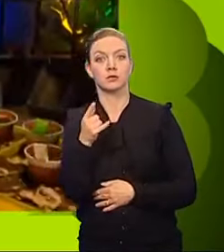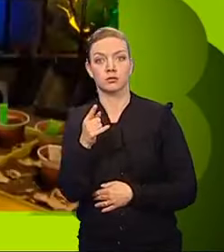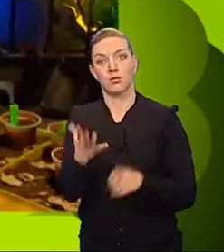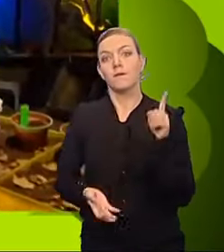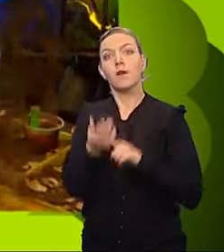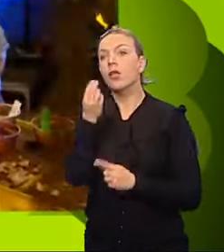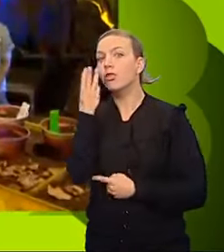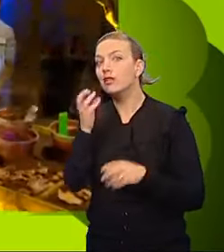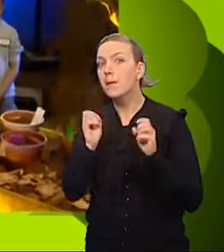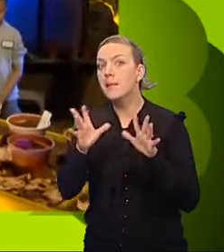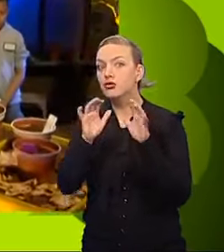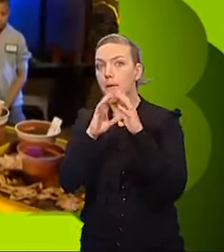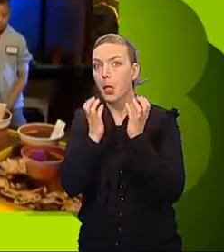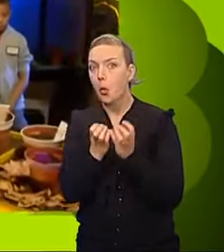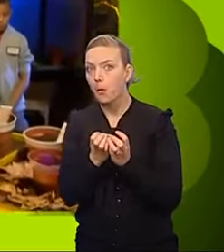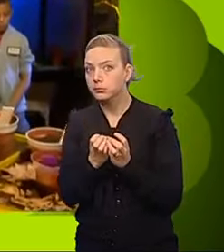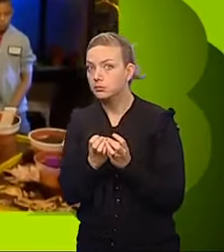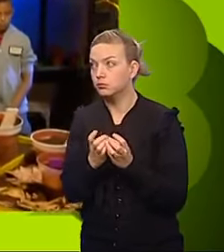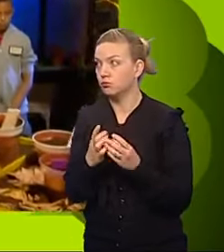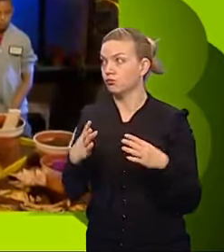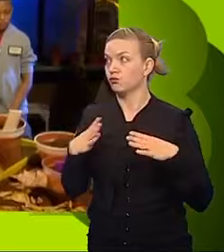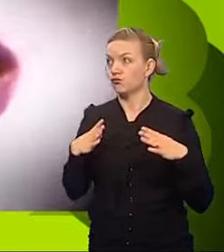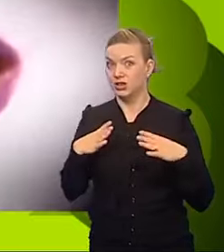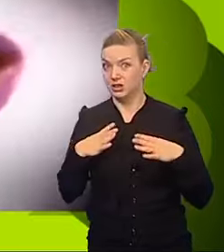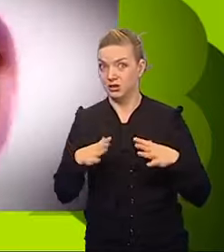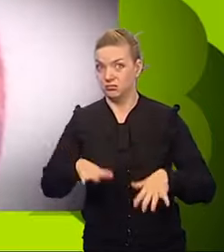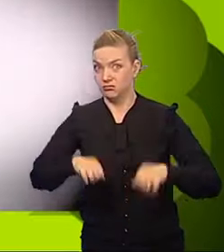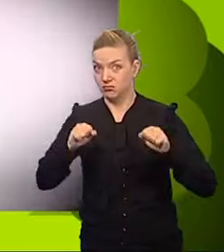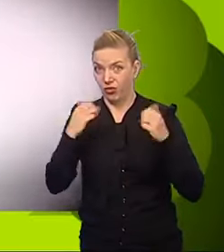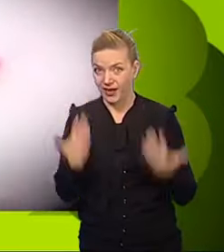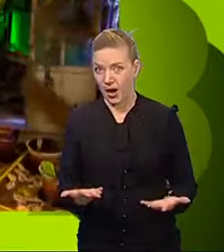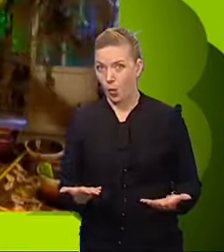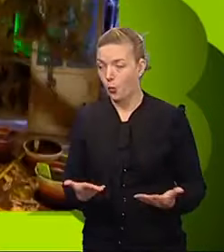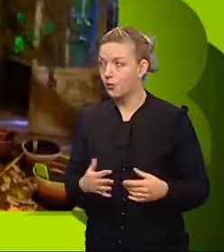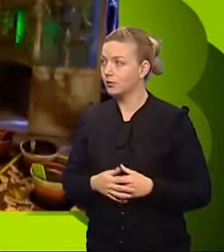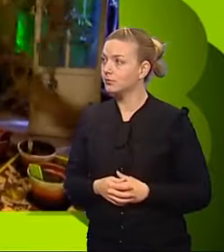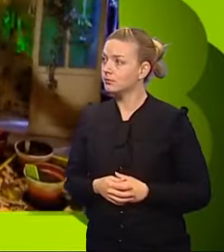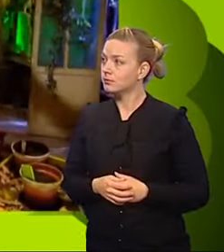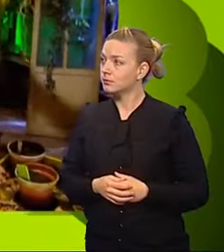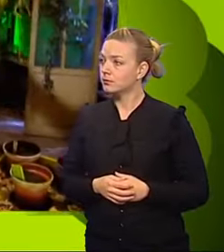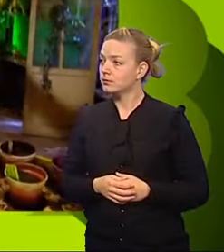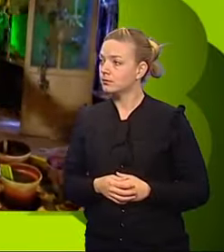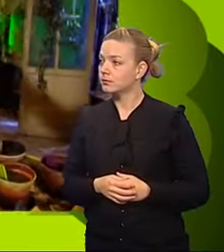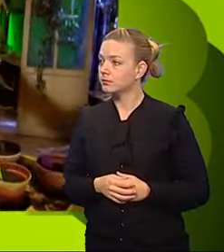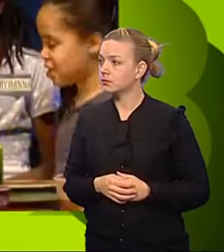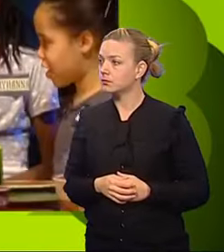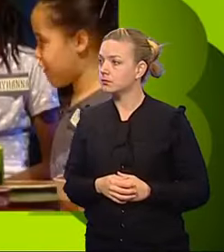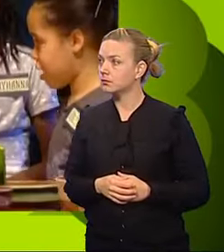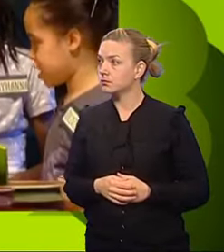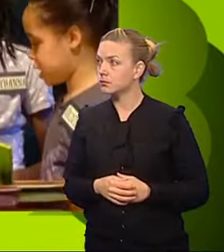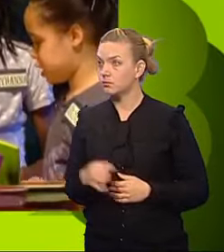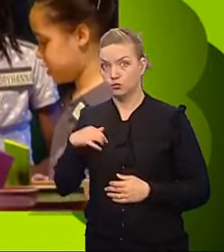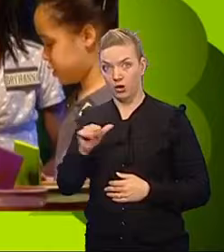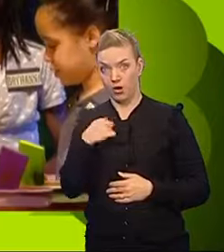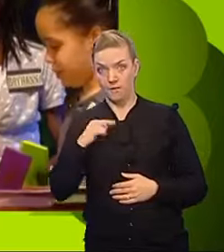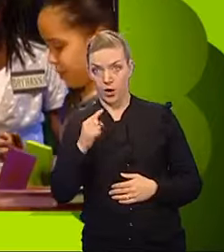bulbs. Let the challenge begin now! What one? Shall I go